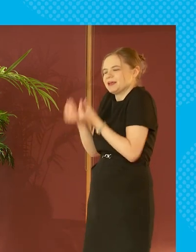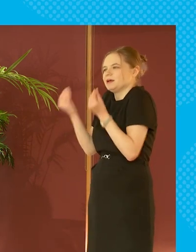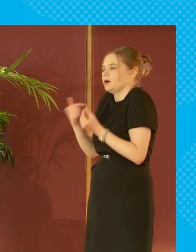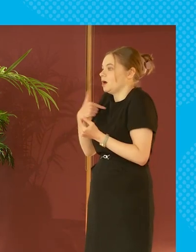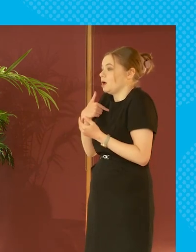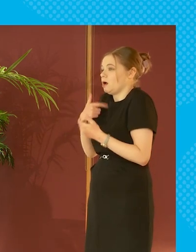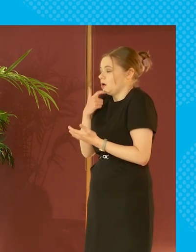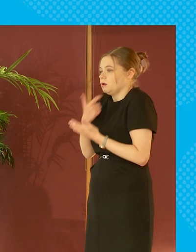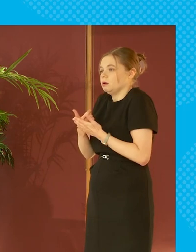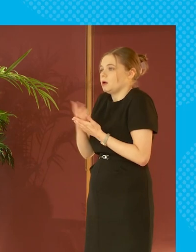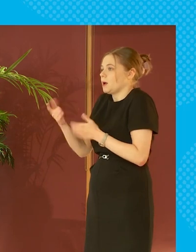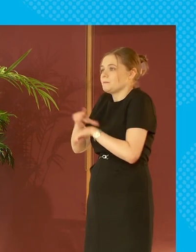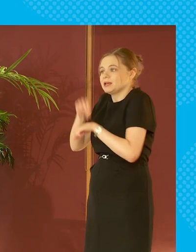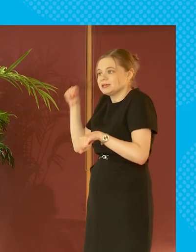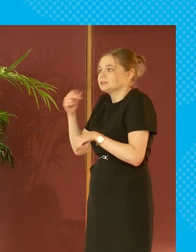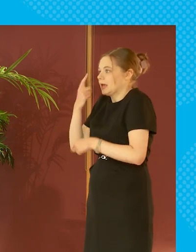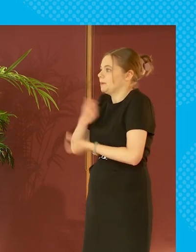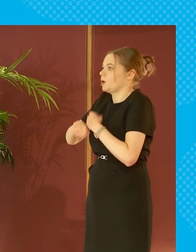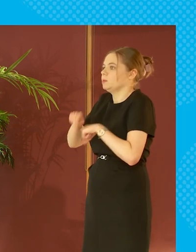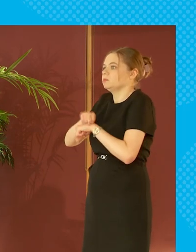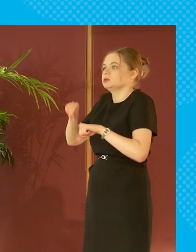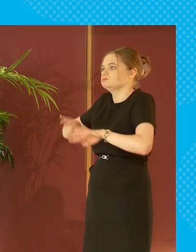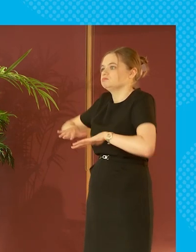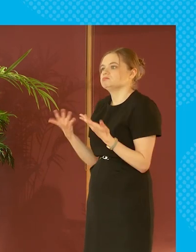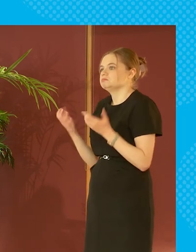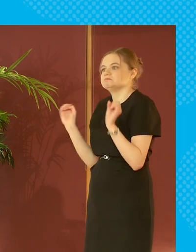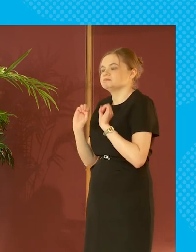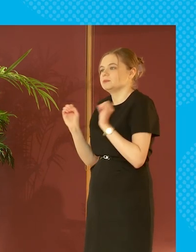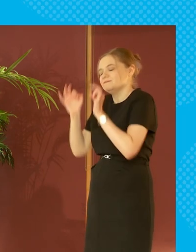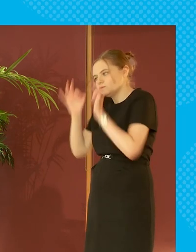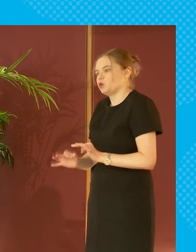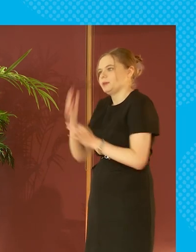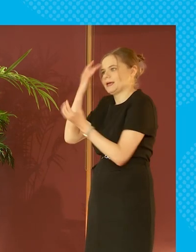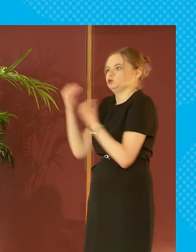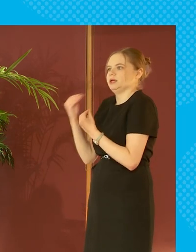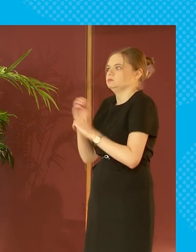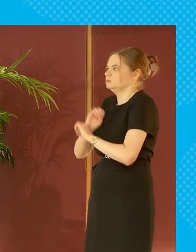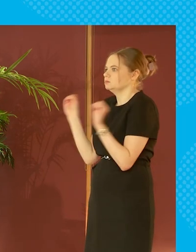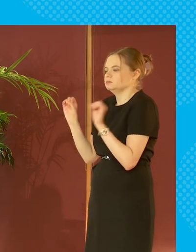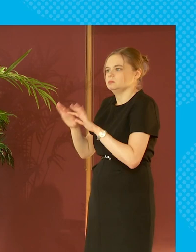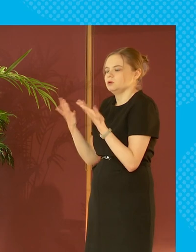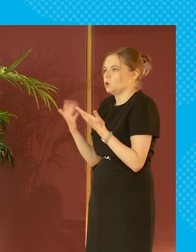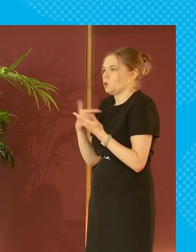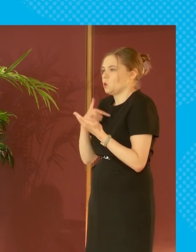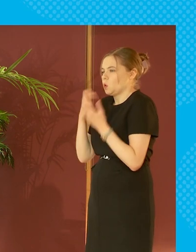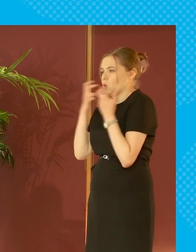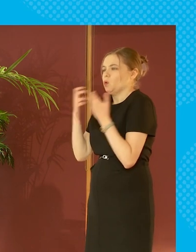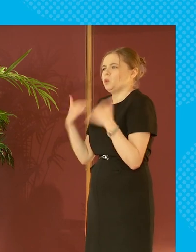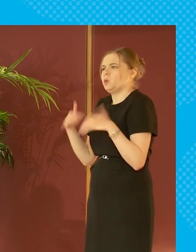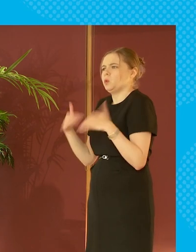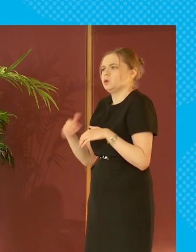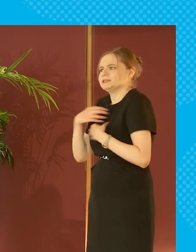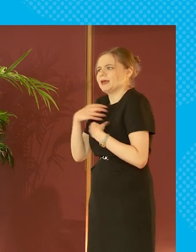i'm appalled that police officers get to be police officers without any formal education right that scares me